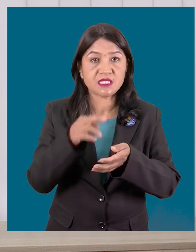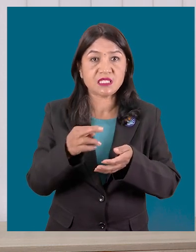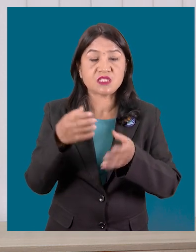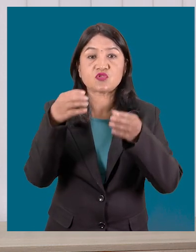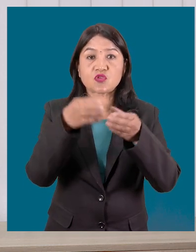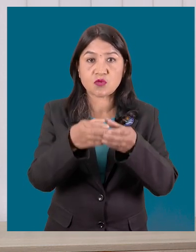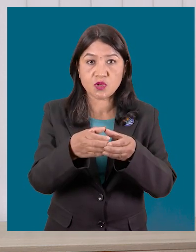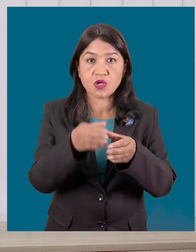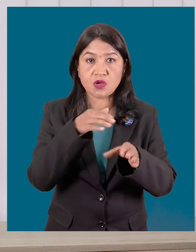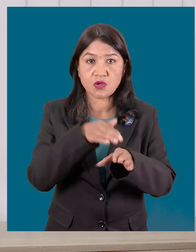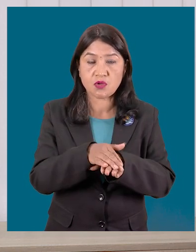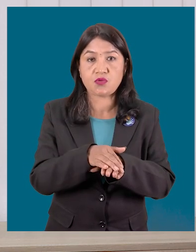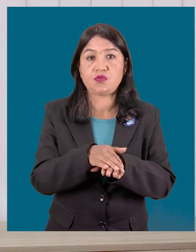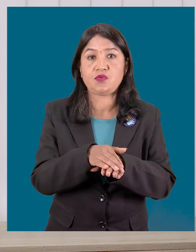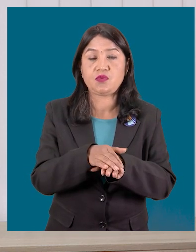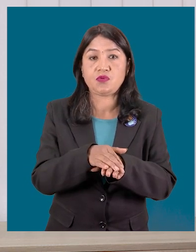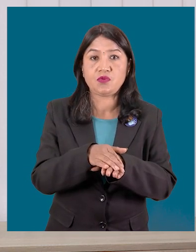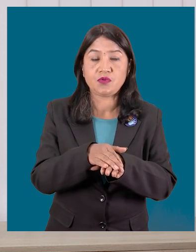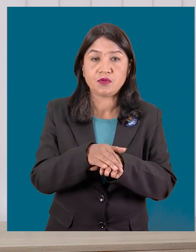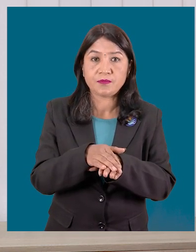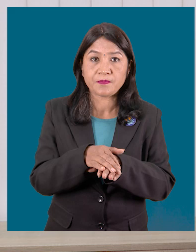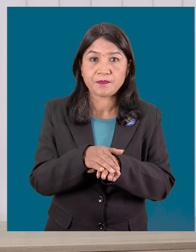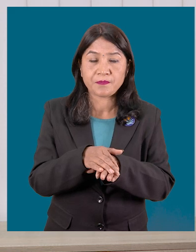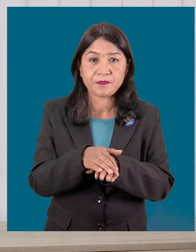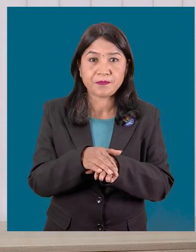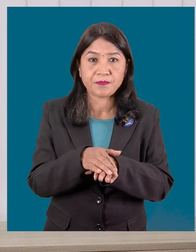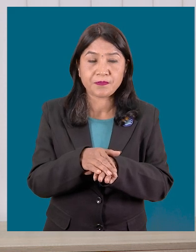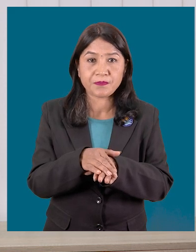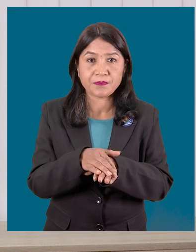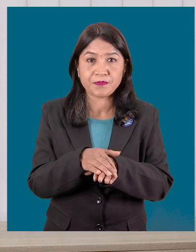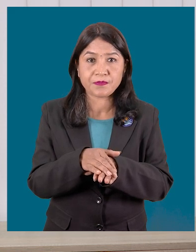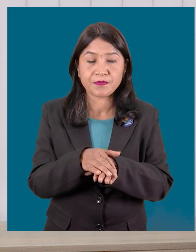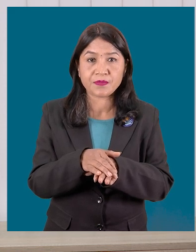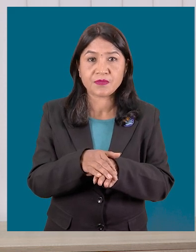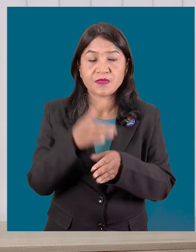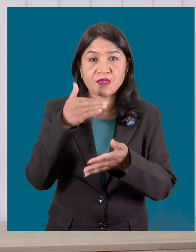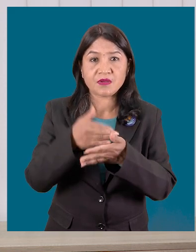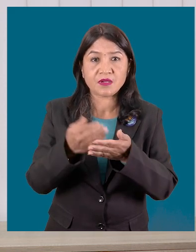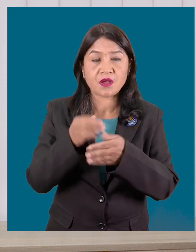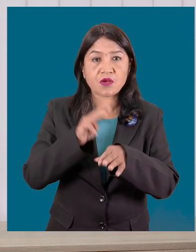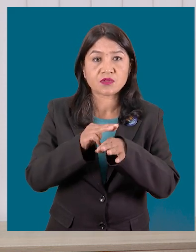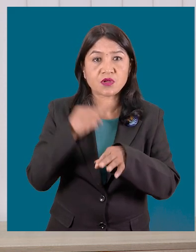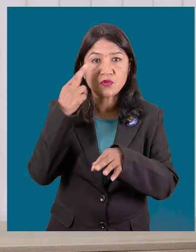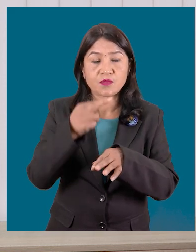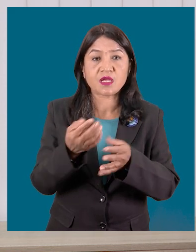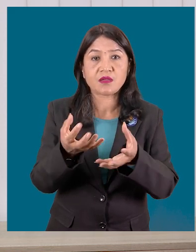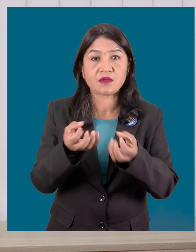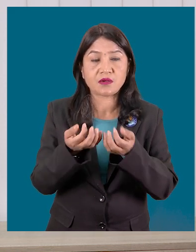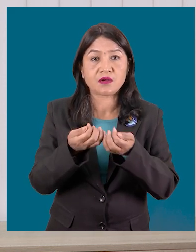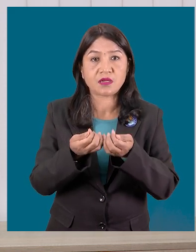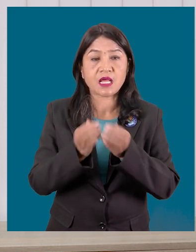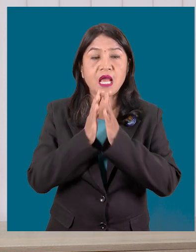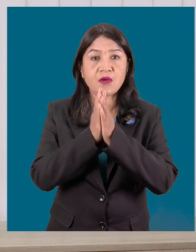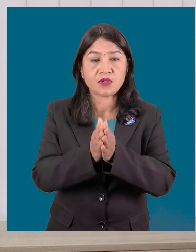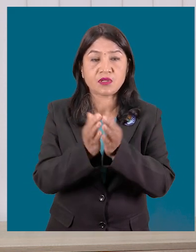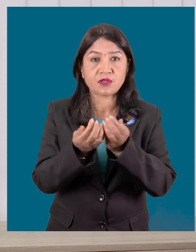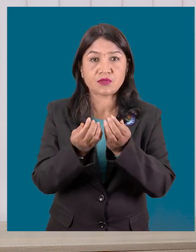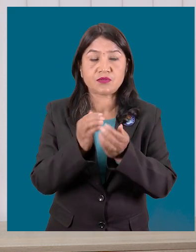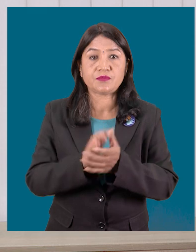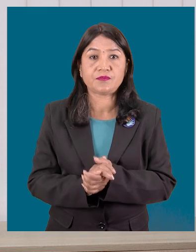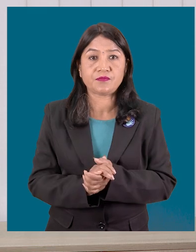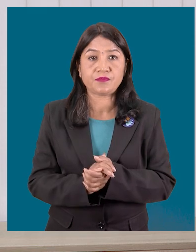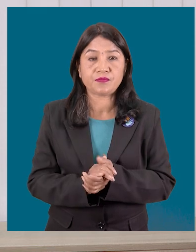prevent certain pockets of population from accessing essential HIV services. No one